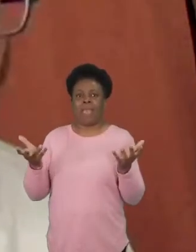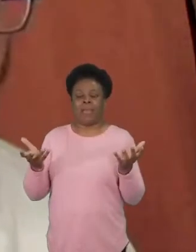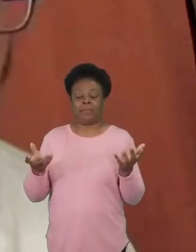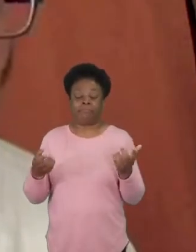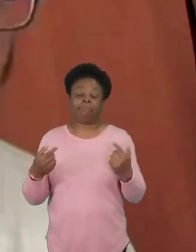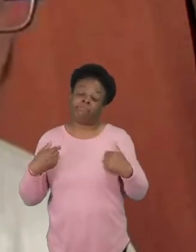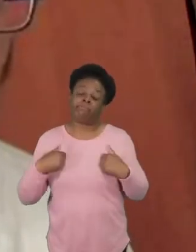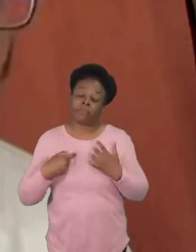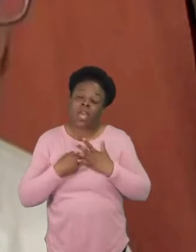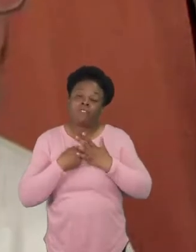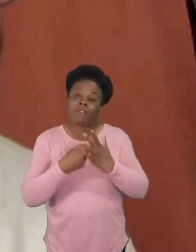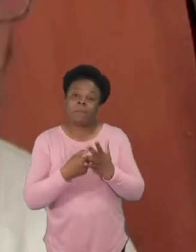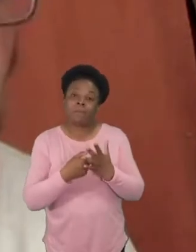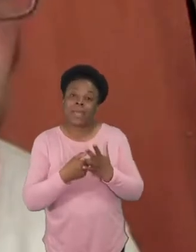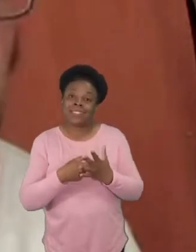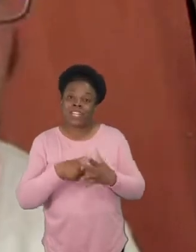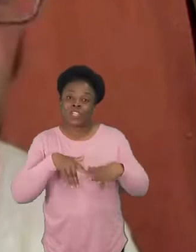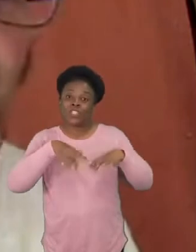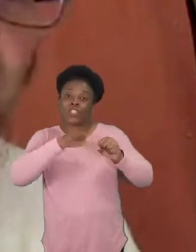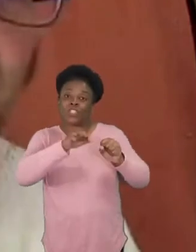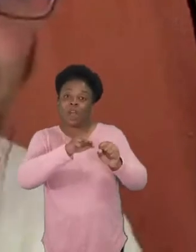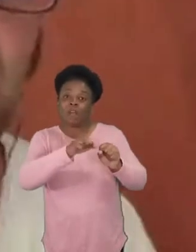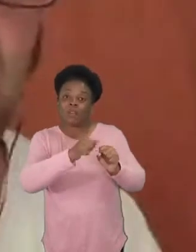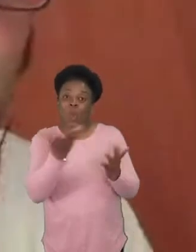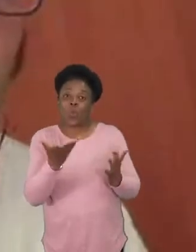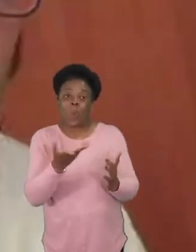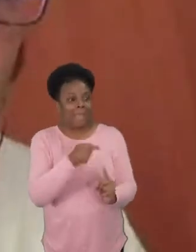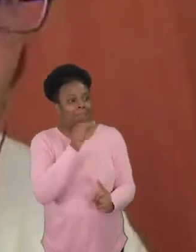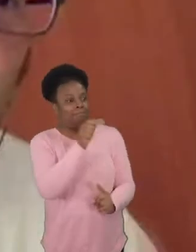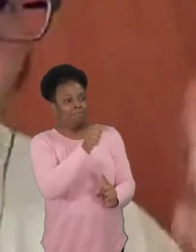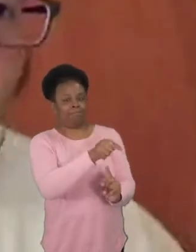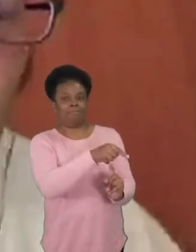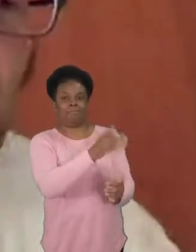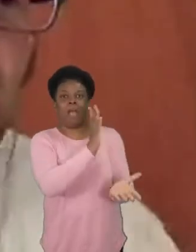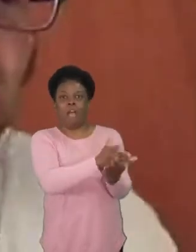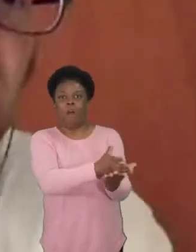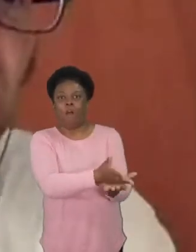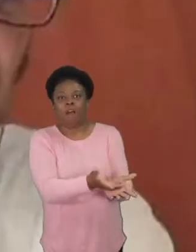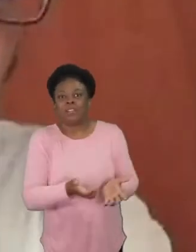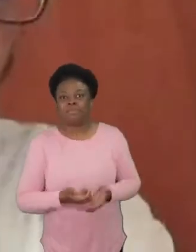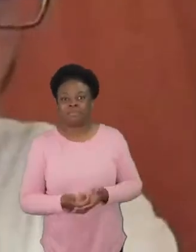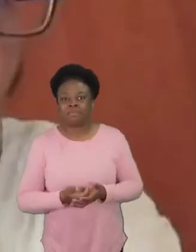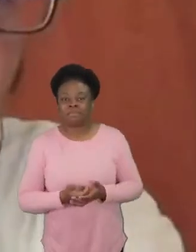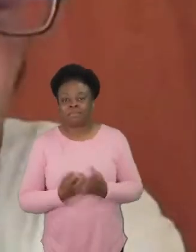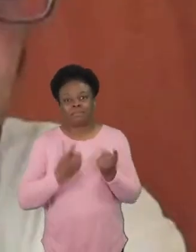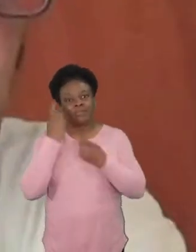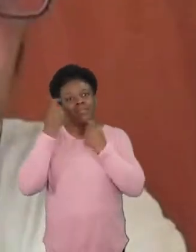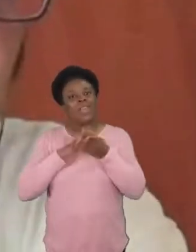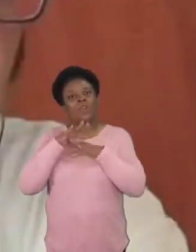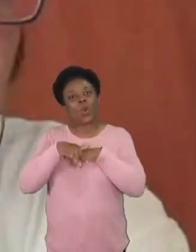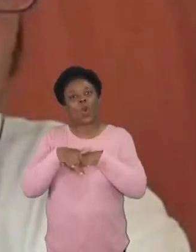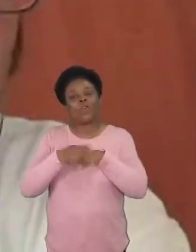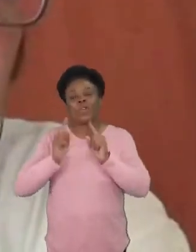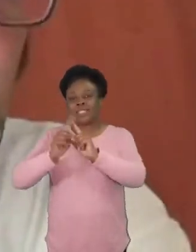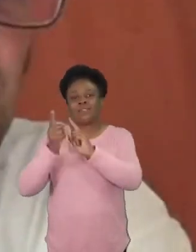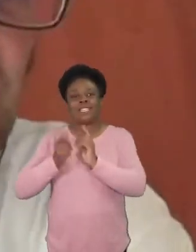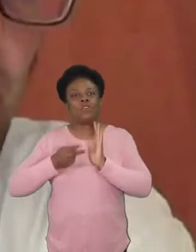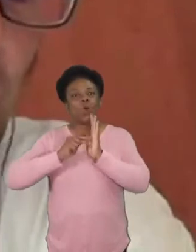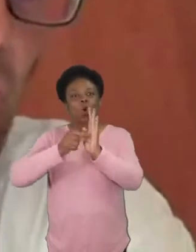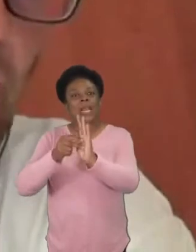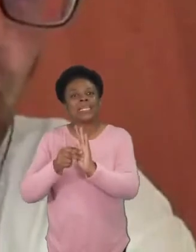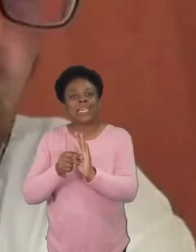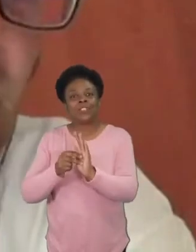where people already are right so let's find the folks who are organizations that are already in